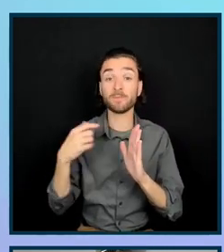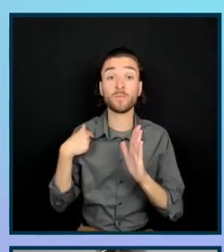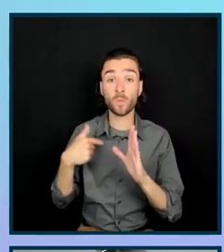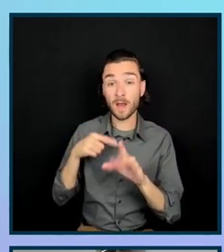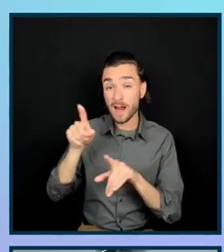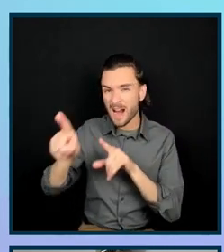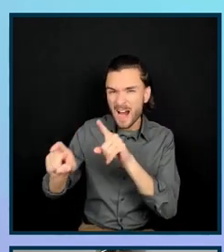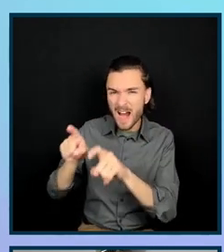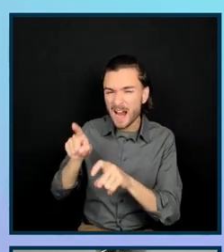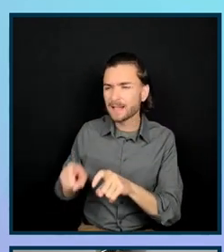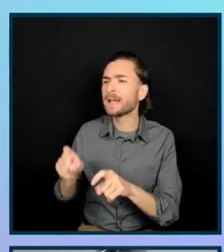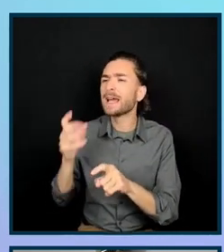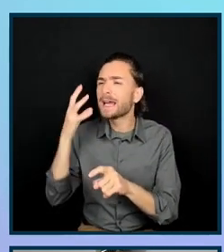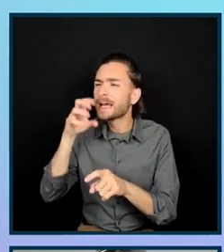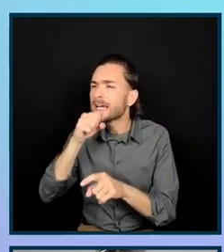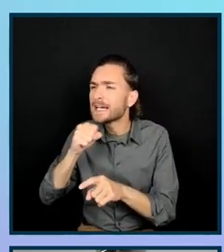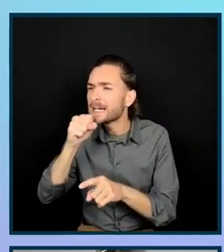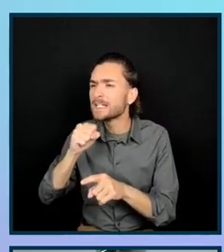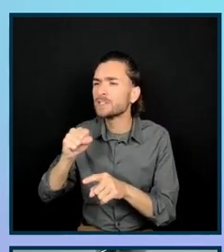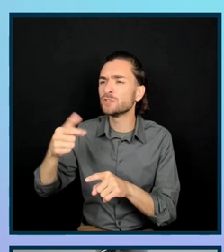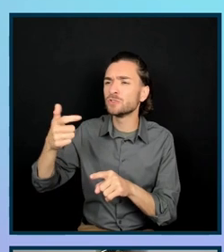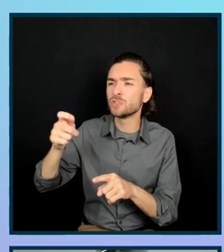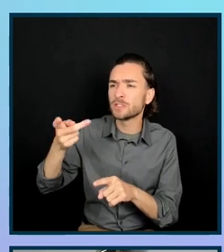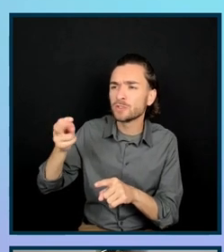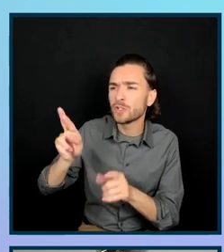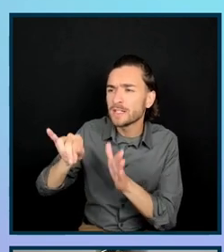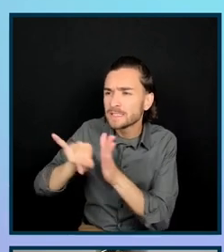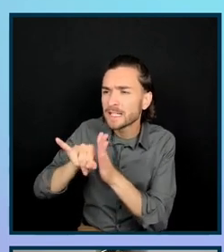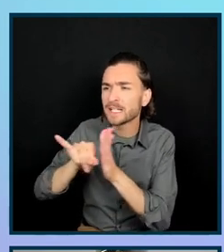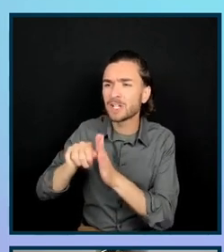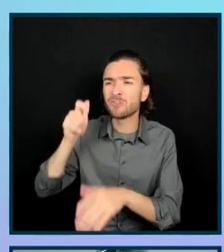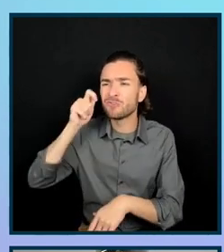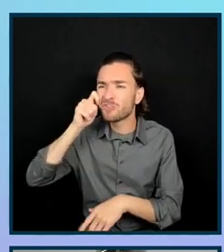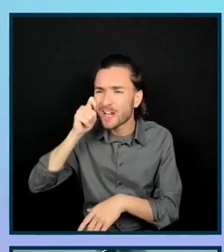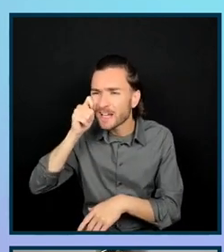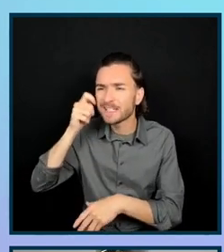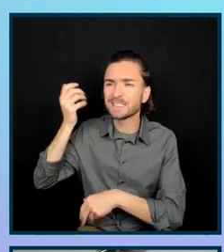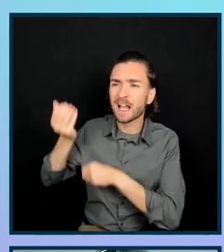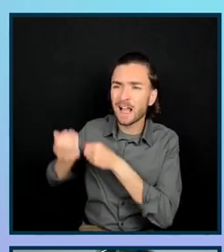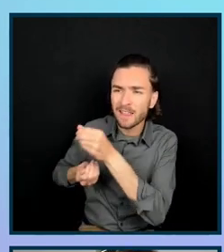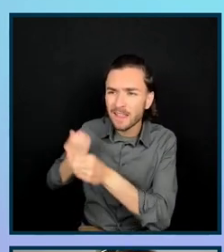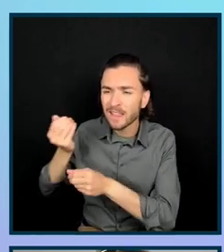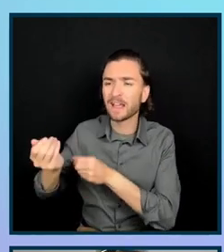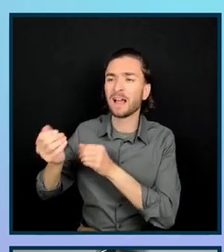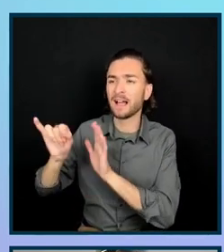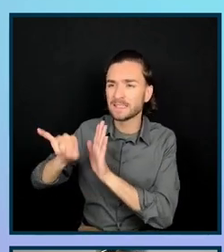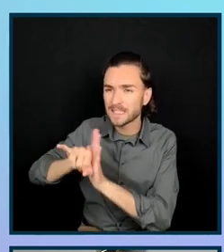their age was, their gender identity, racial or ethnicity or ethnic identity. There we go.